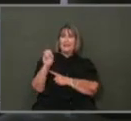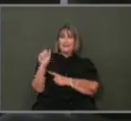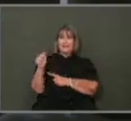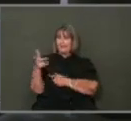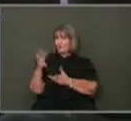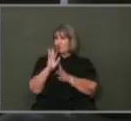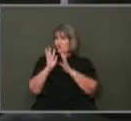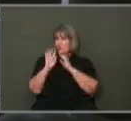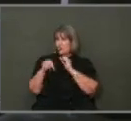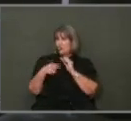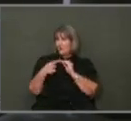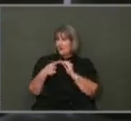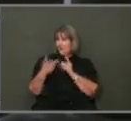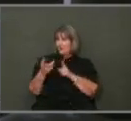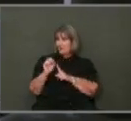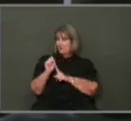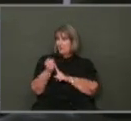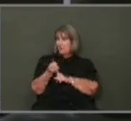a little bit about that?